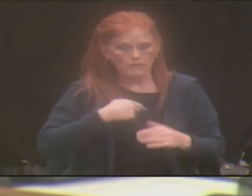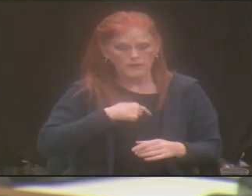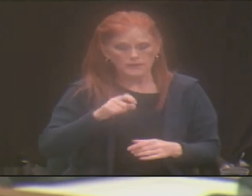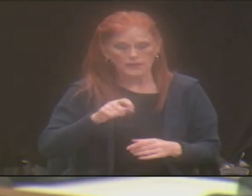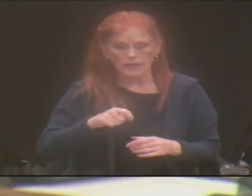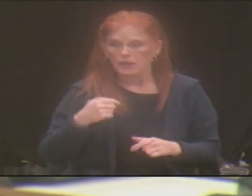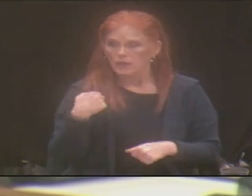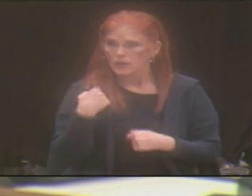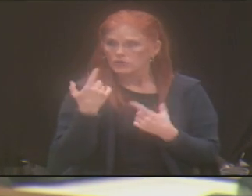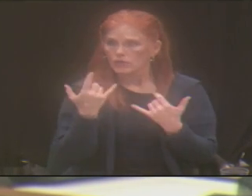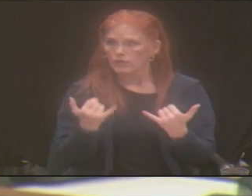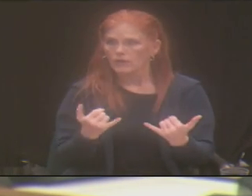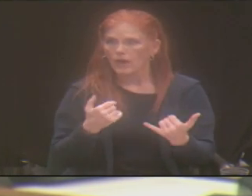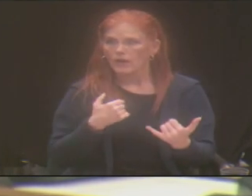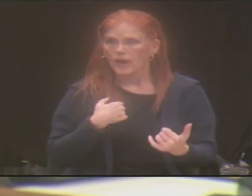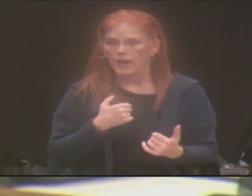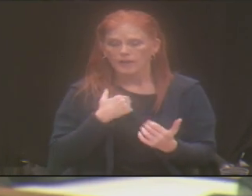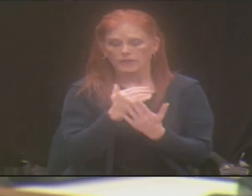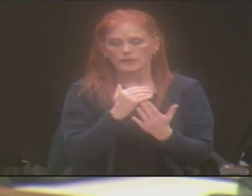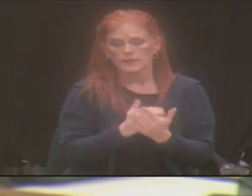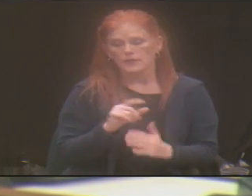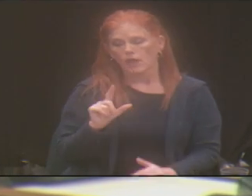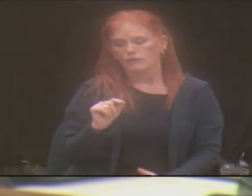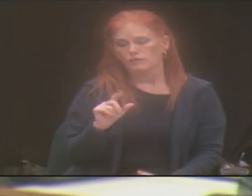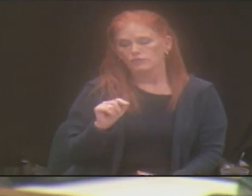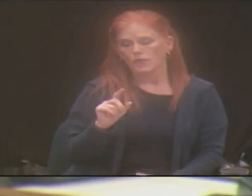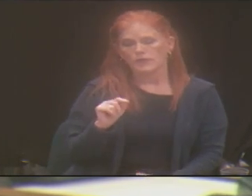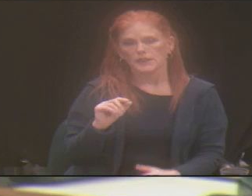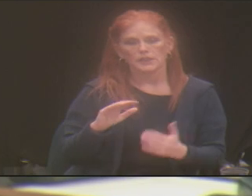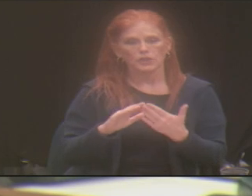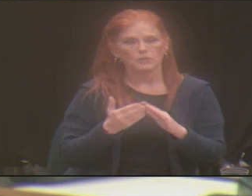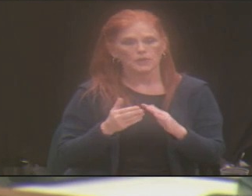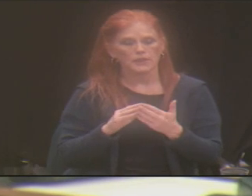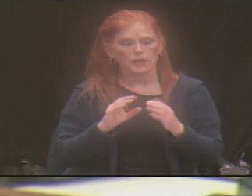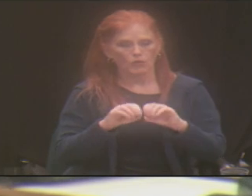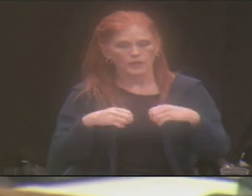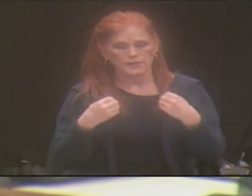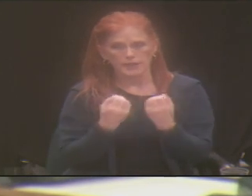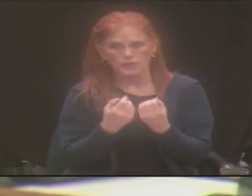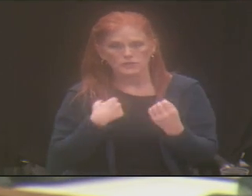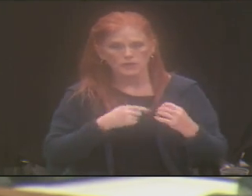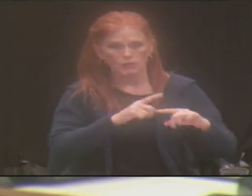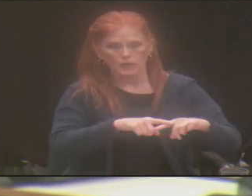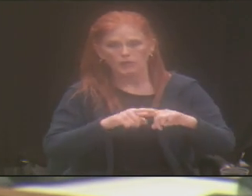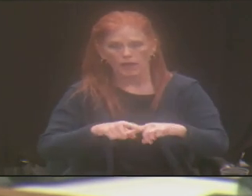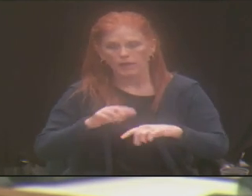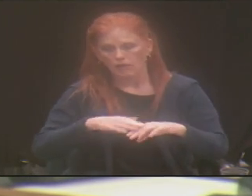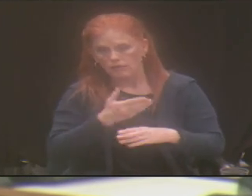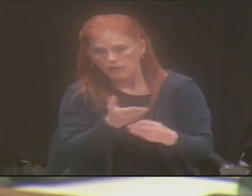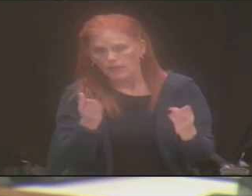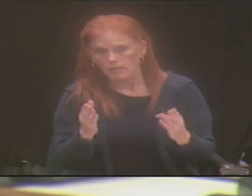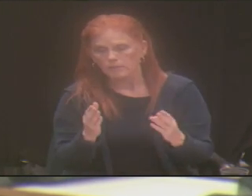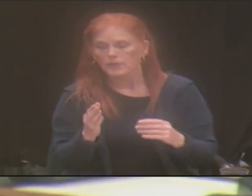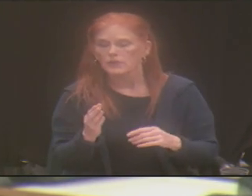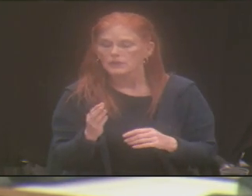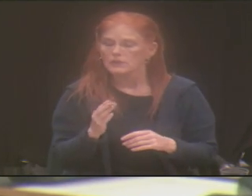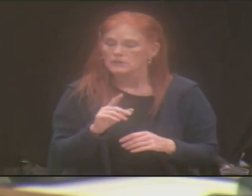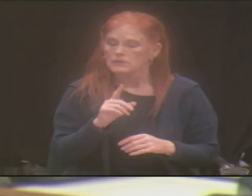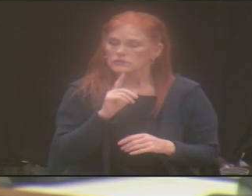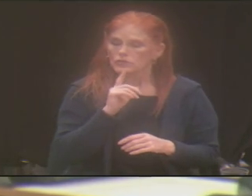about 20 community organizations that we look at. And so the reality is then that our